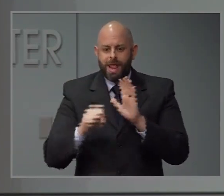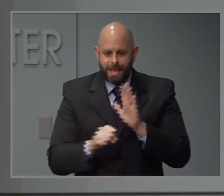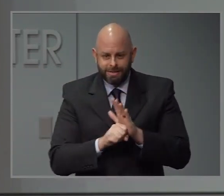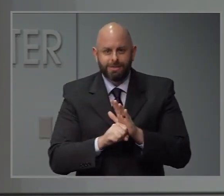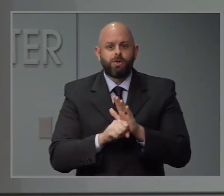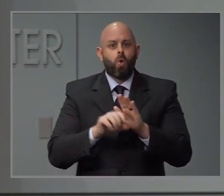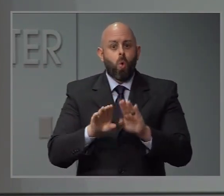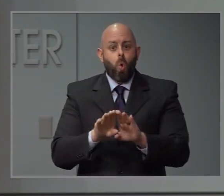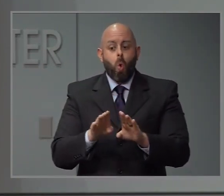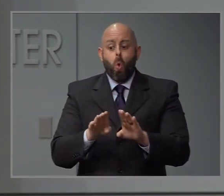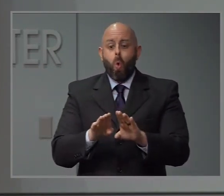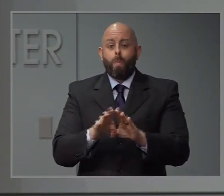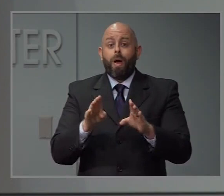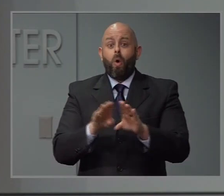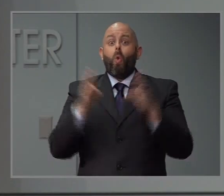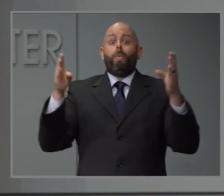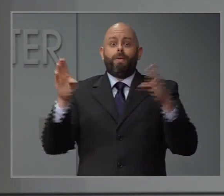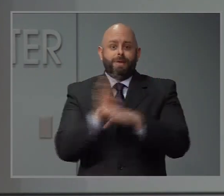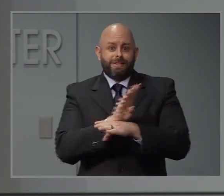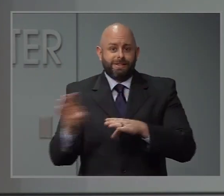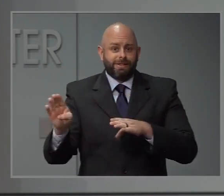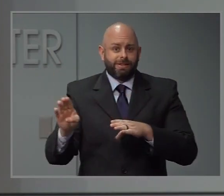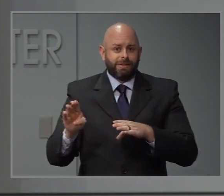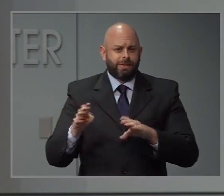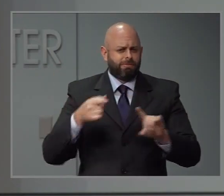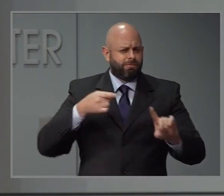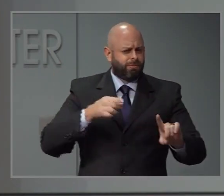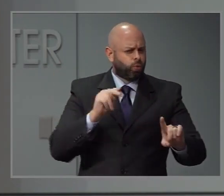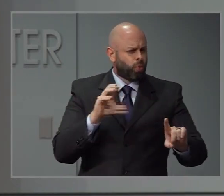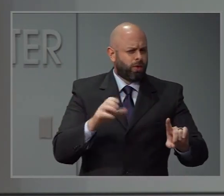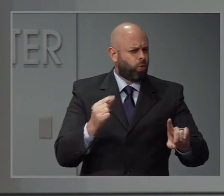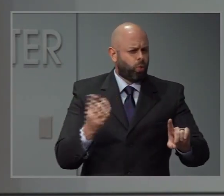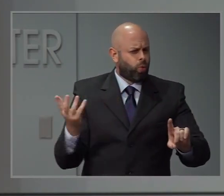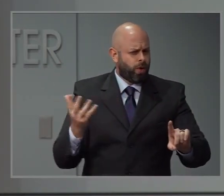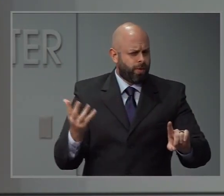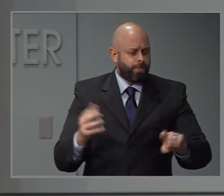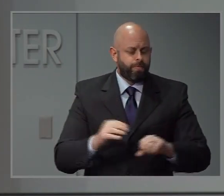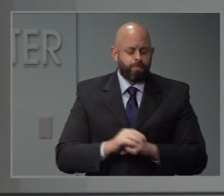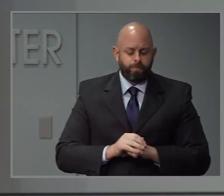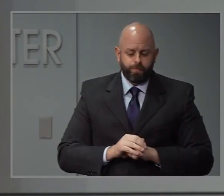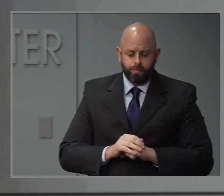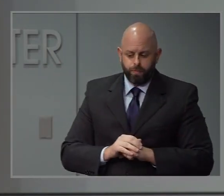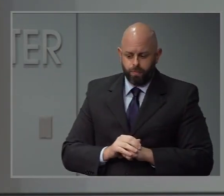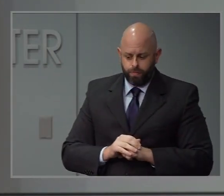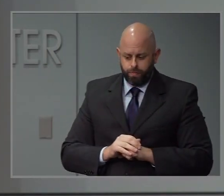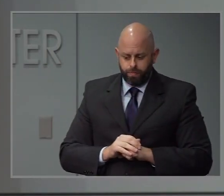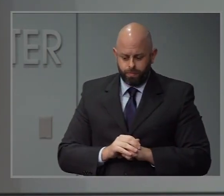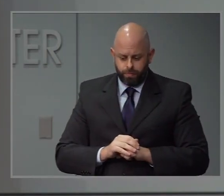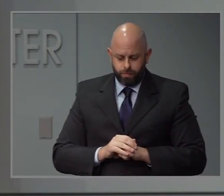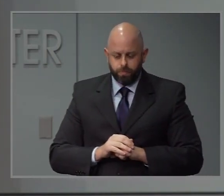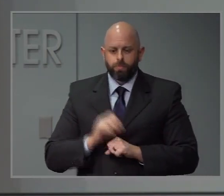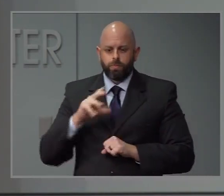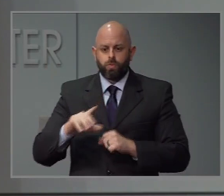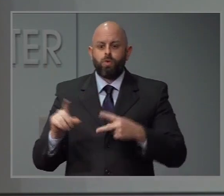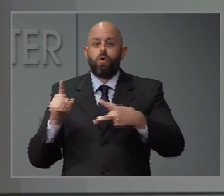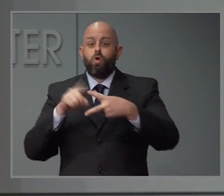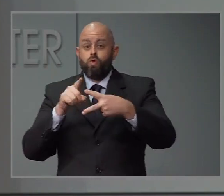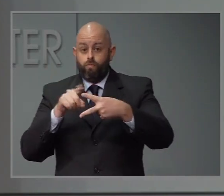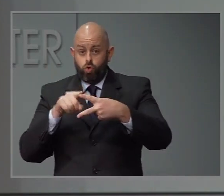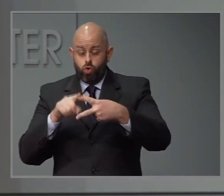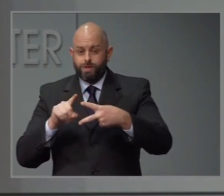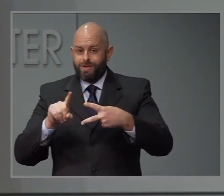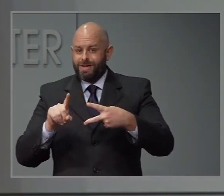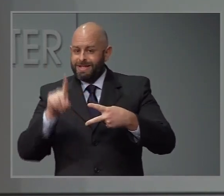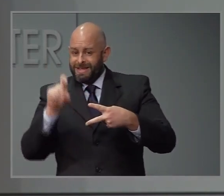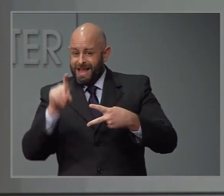position to follow suit, or are we? Well, thanks for that. So yes, on testing, as we've been talking about for about a week